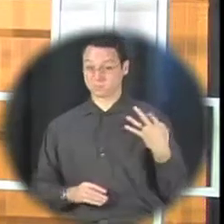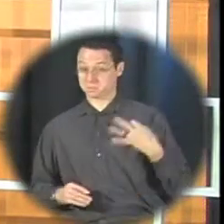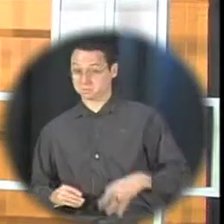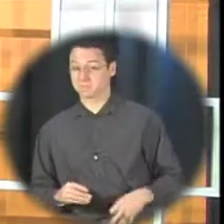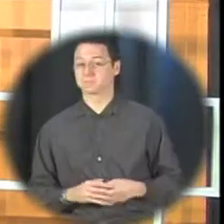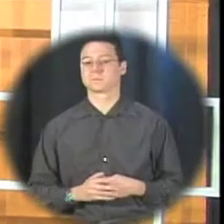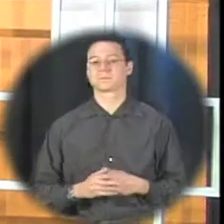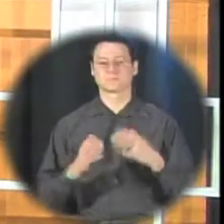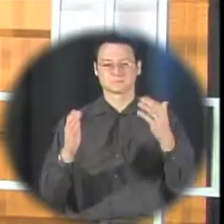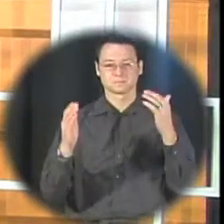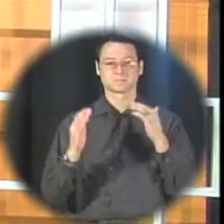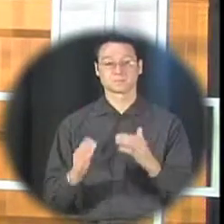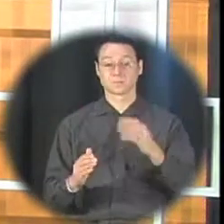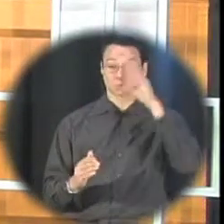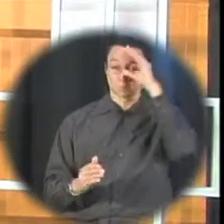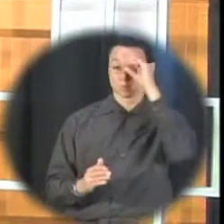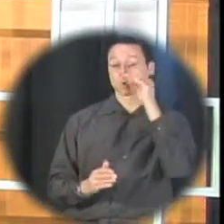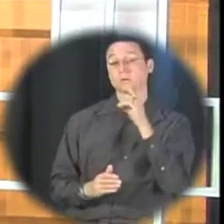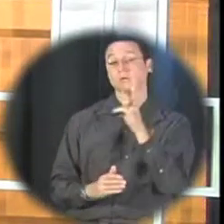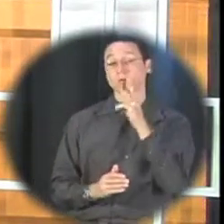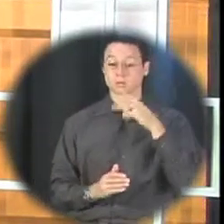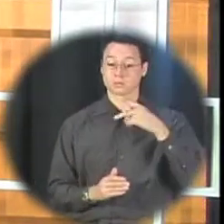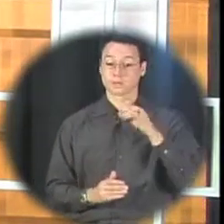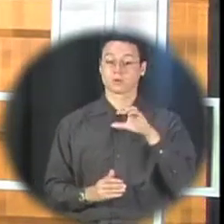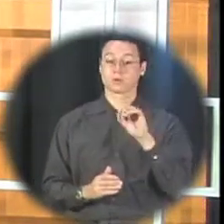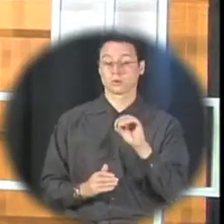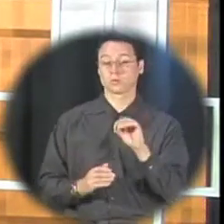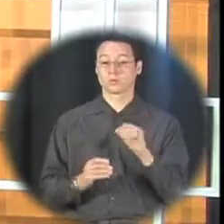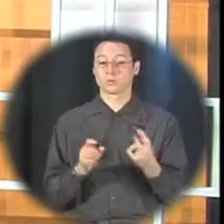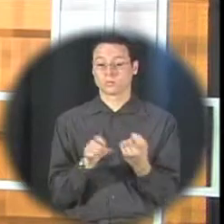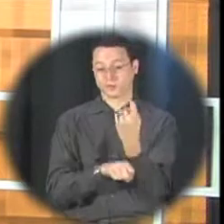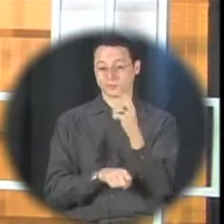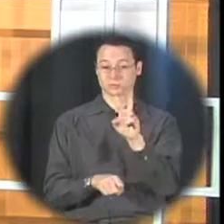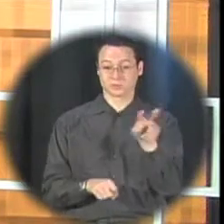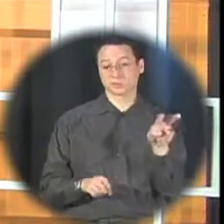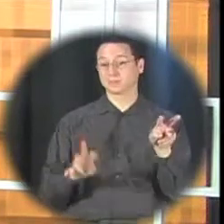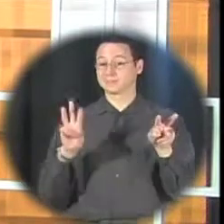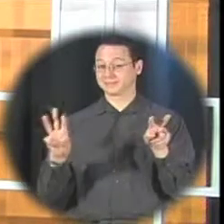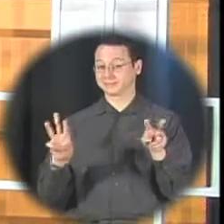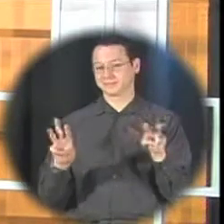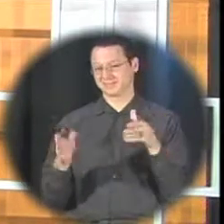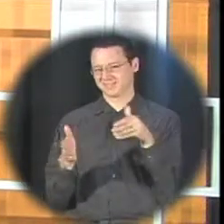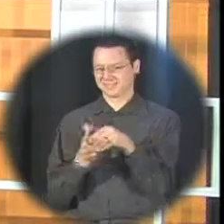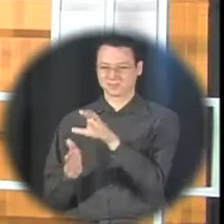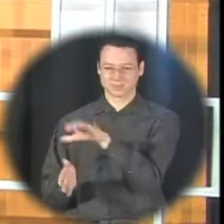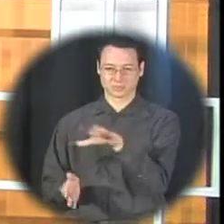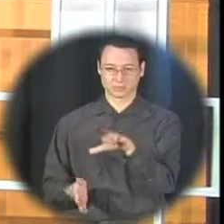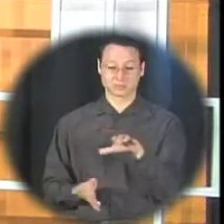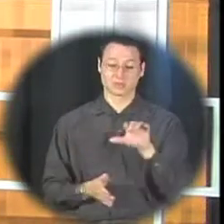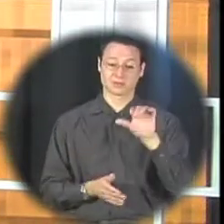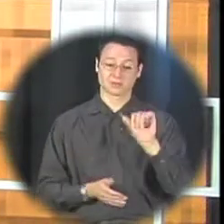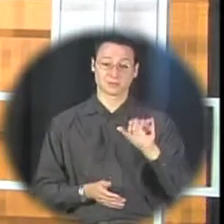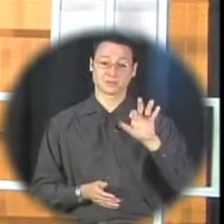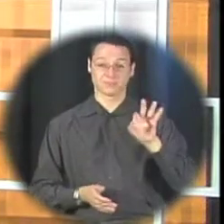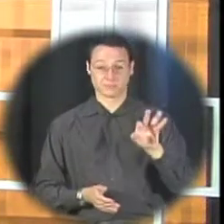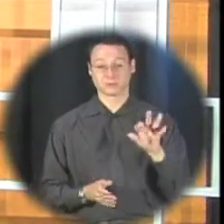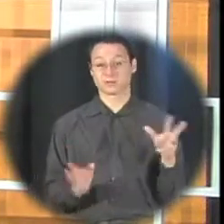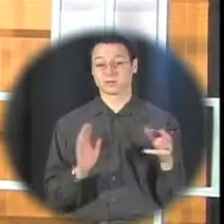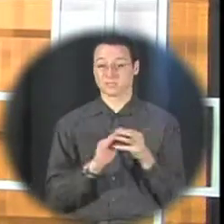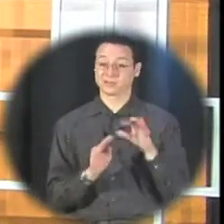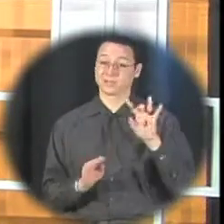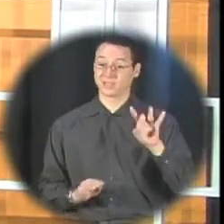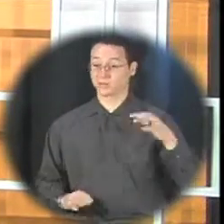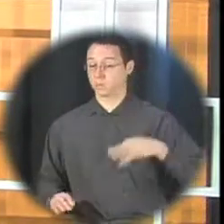the boys water polo won 22 to 6 against Cypress Creek top goals were scored by Austin Fussell with a total of eight